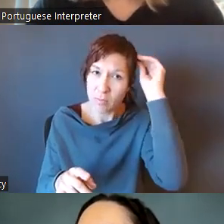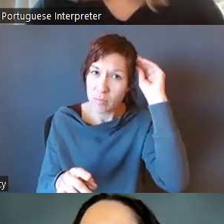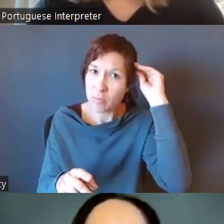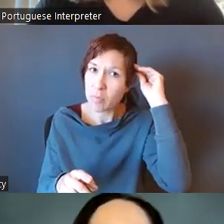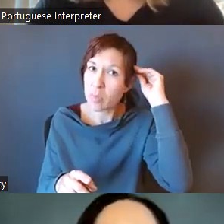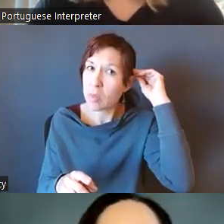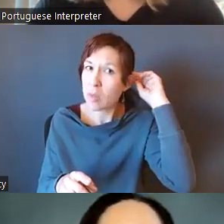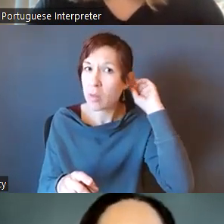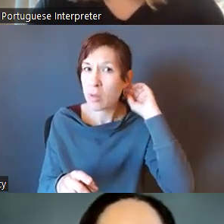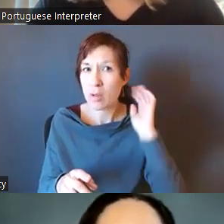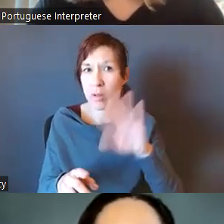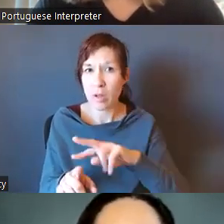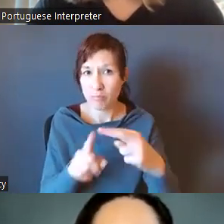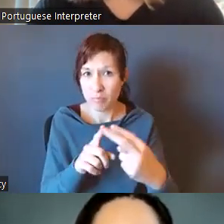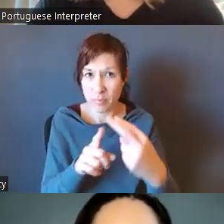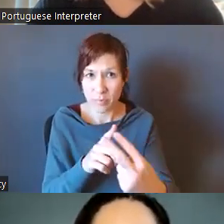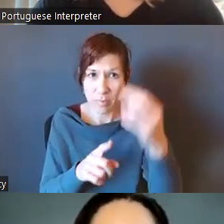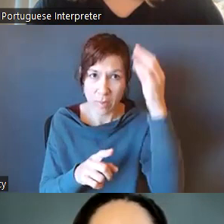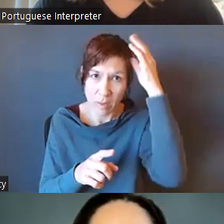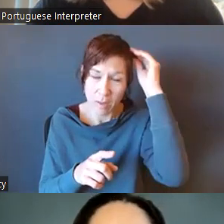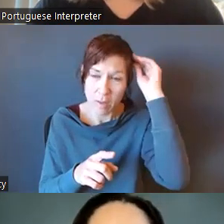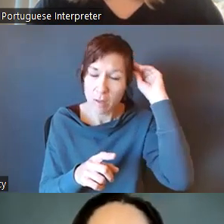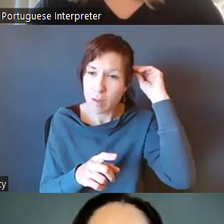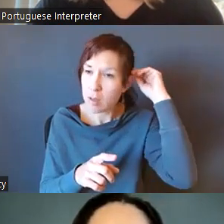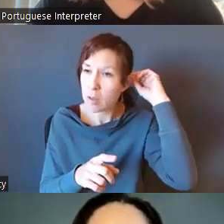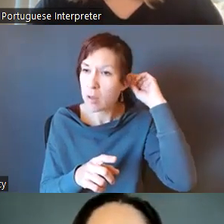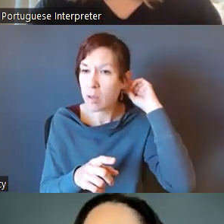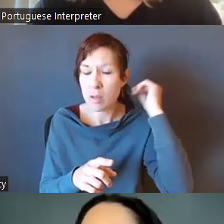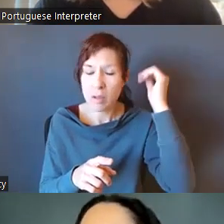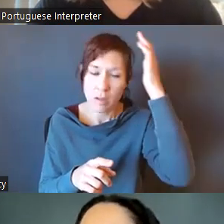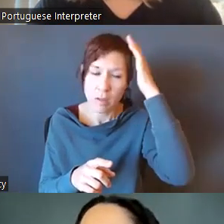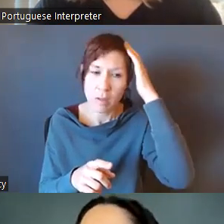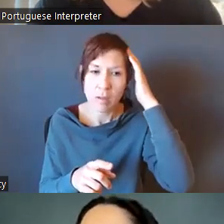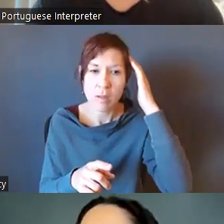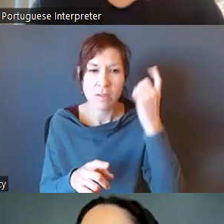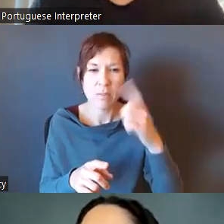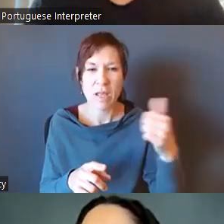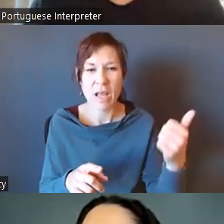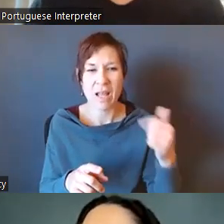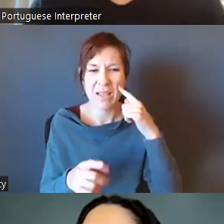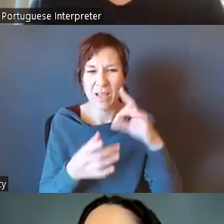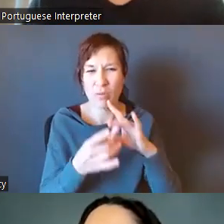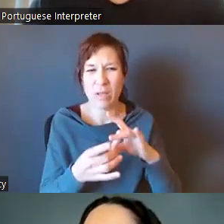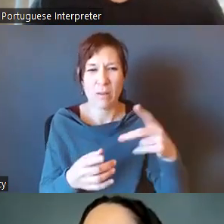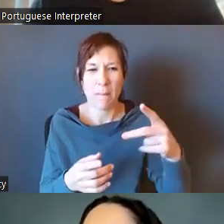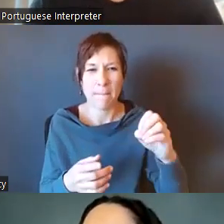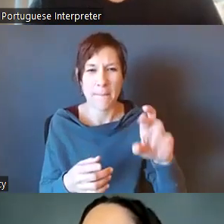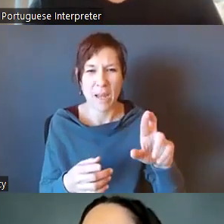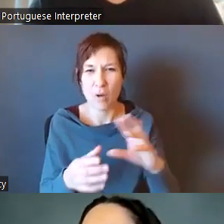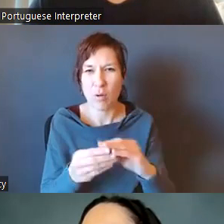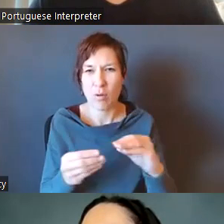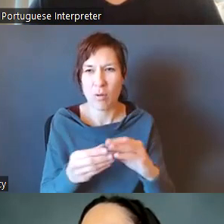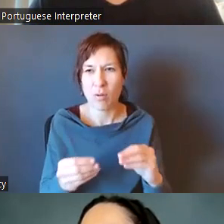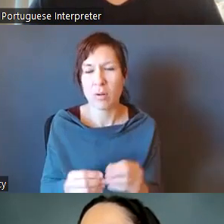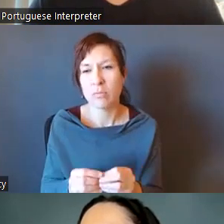that maybe is in relationship to something that Peter and others were saying about, you know, kind